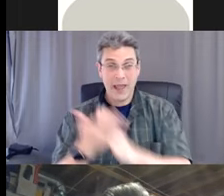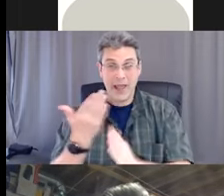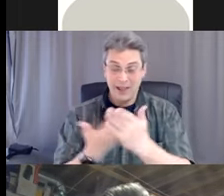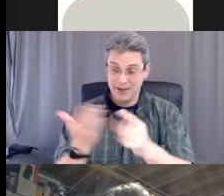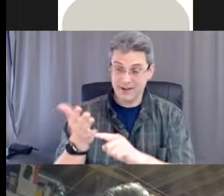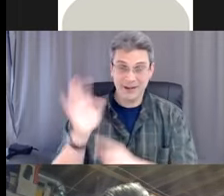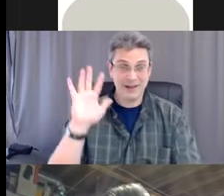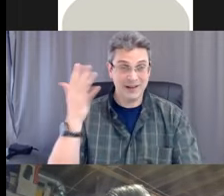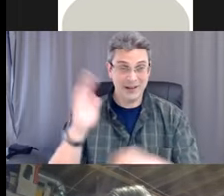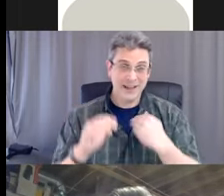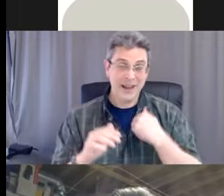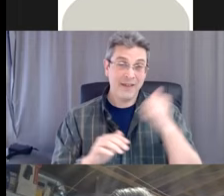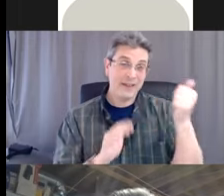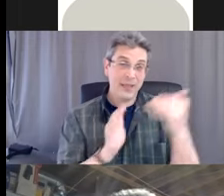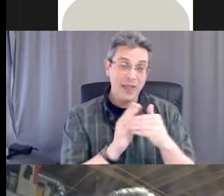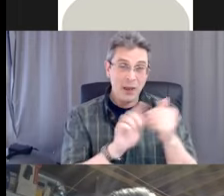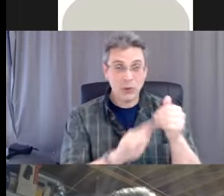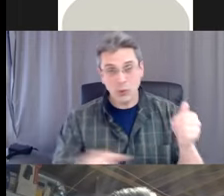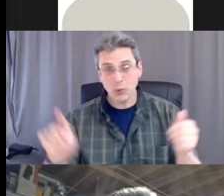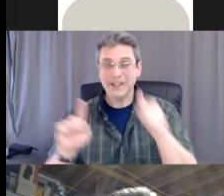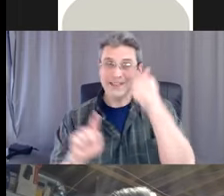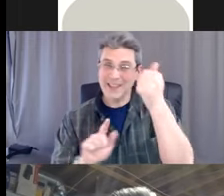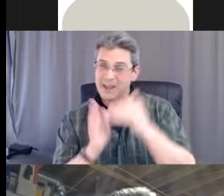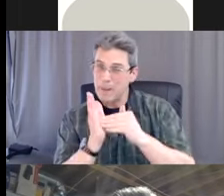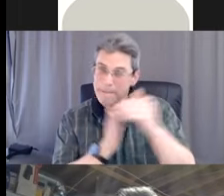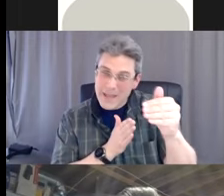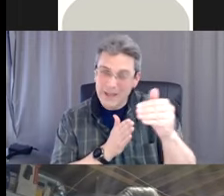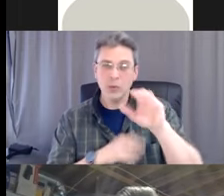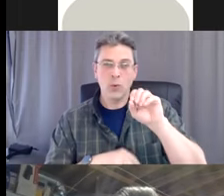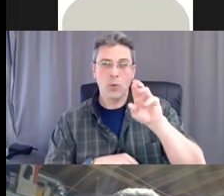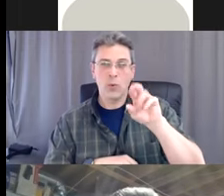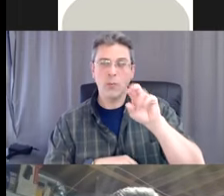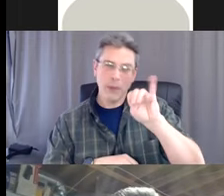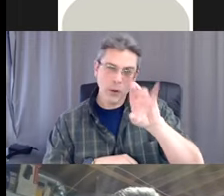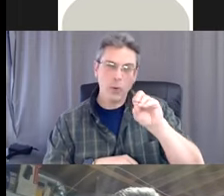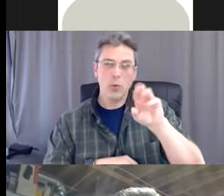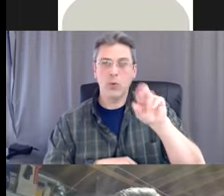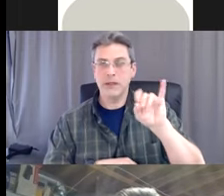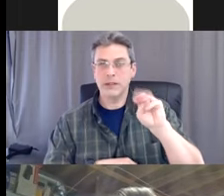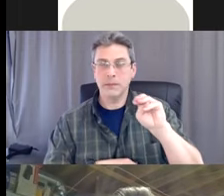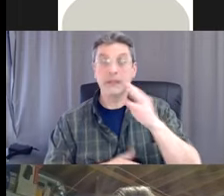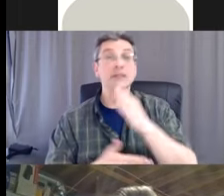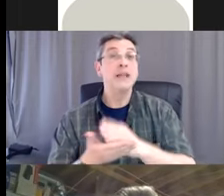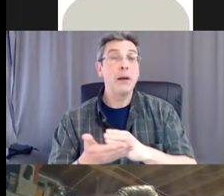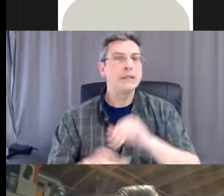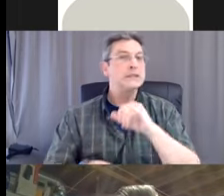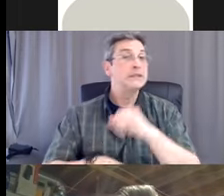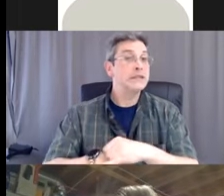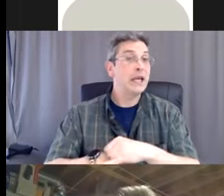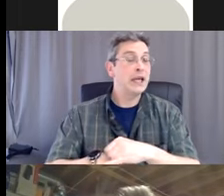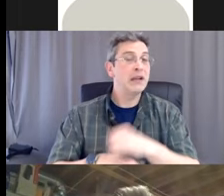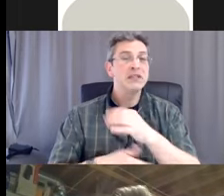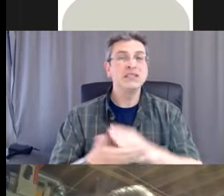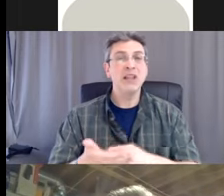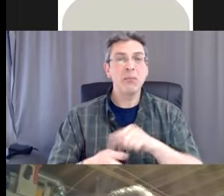microorganisms. We have some resident microorganisms, and we have some transient microorganisms. The resident ones